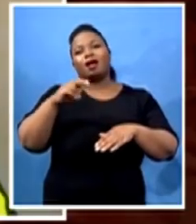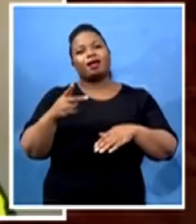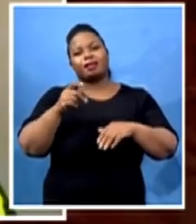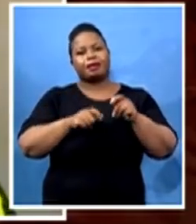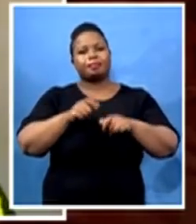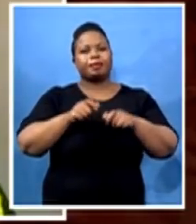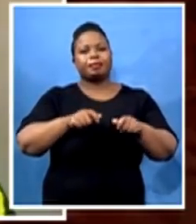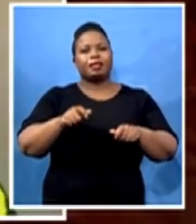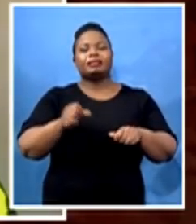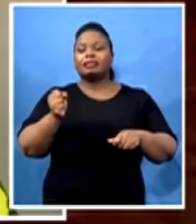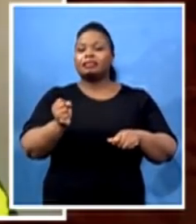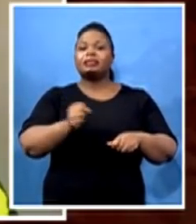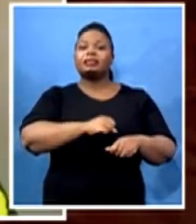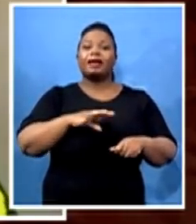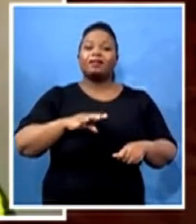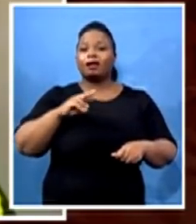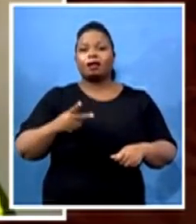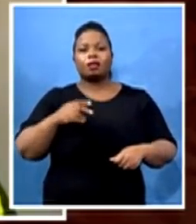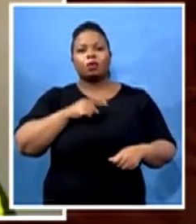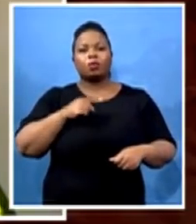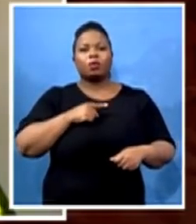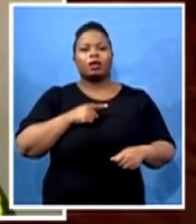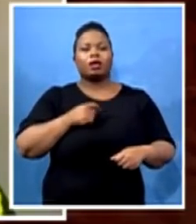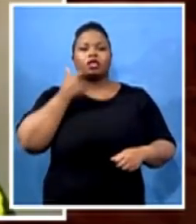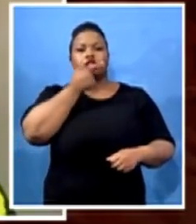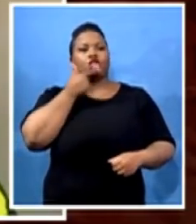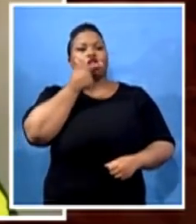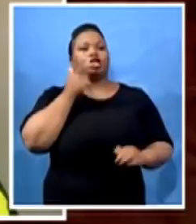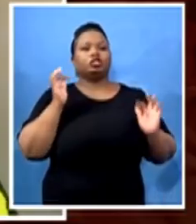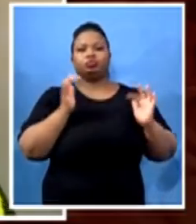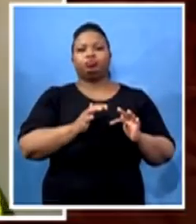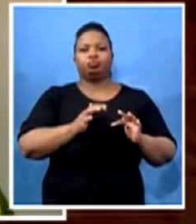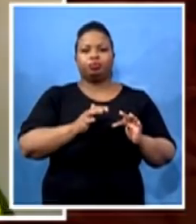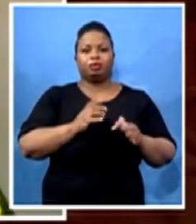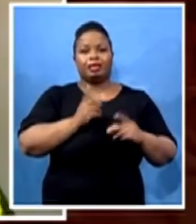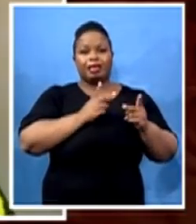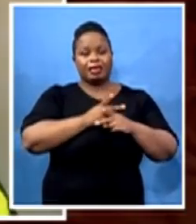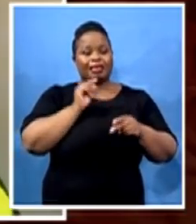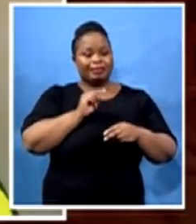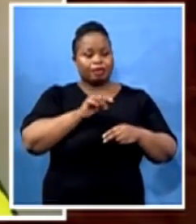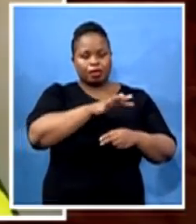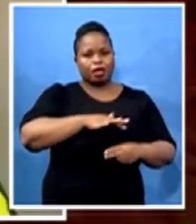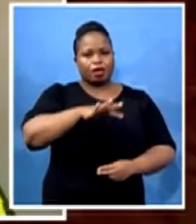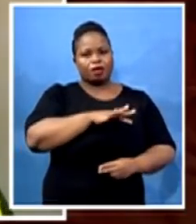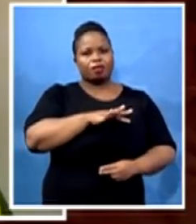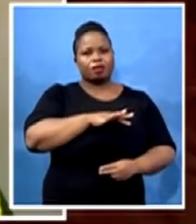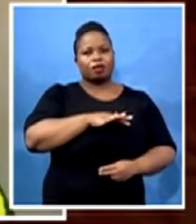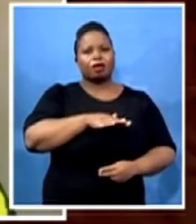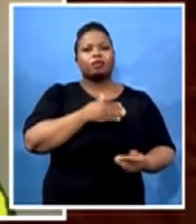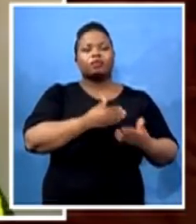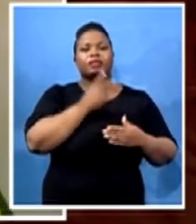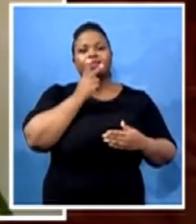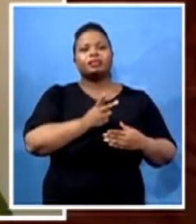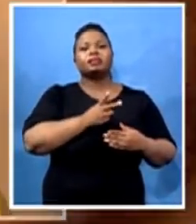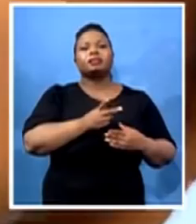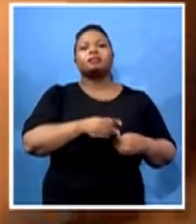had lunch. And also, even within that area, we can trace to even the community members from